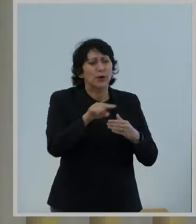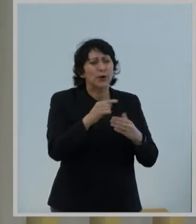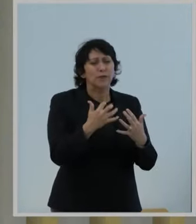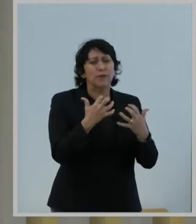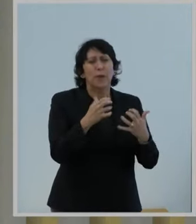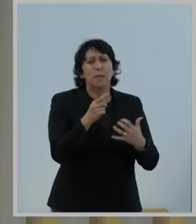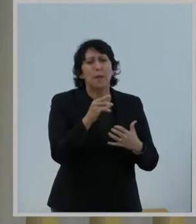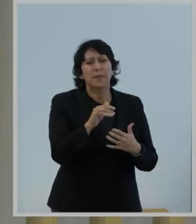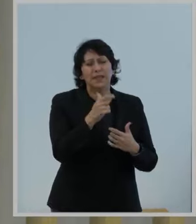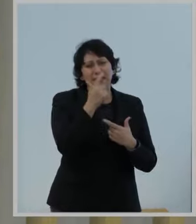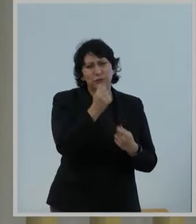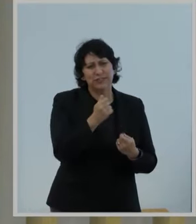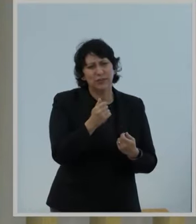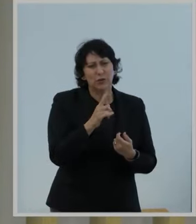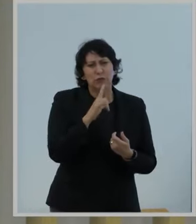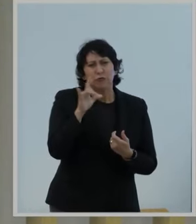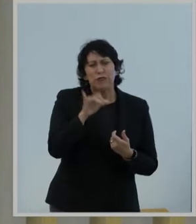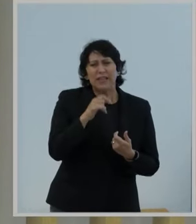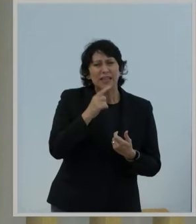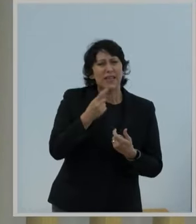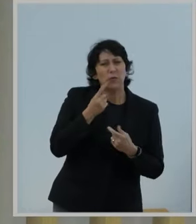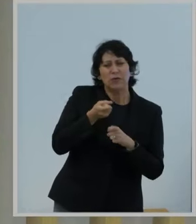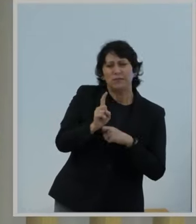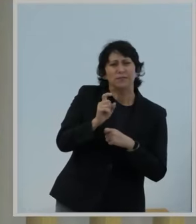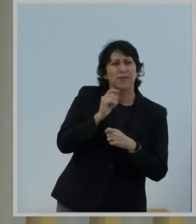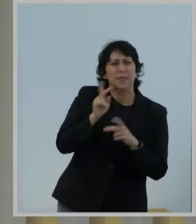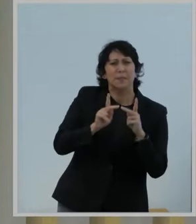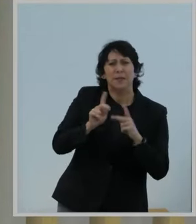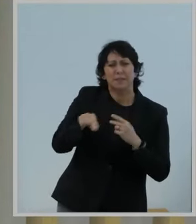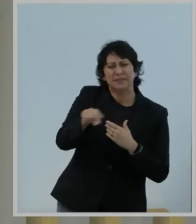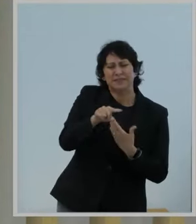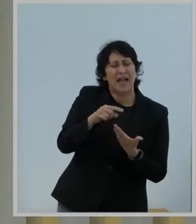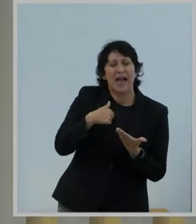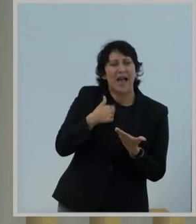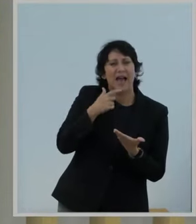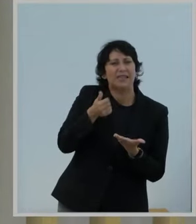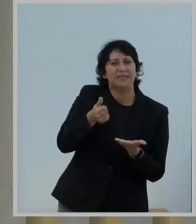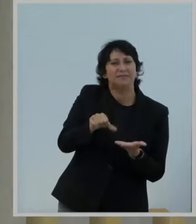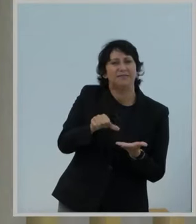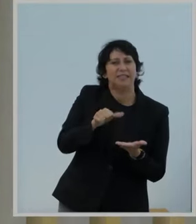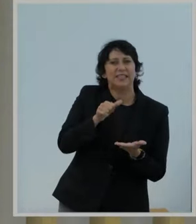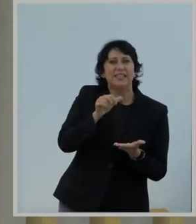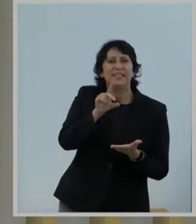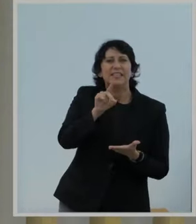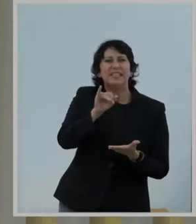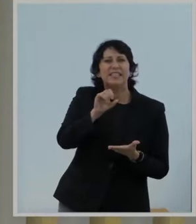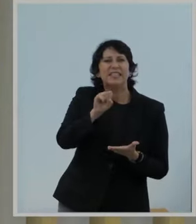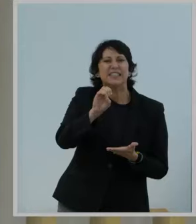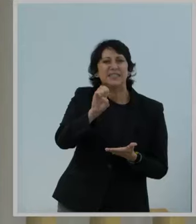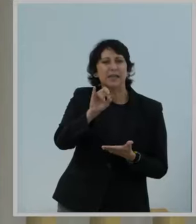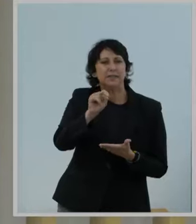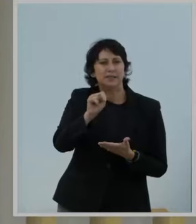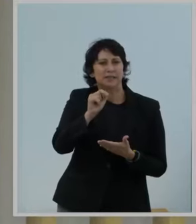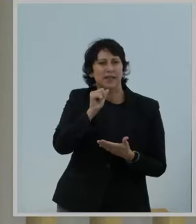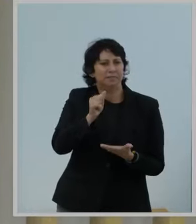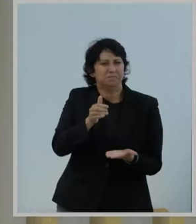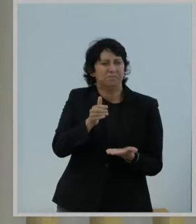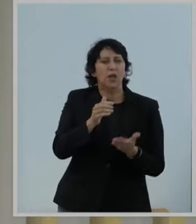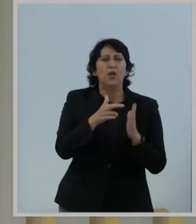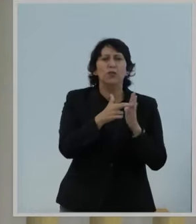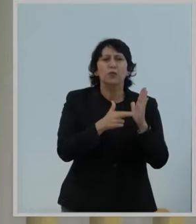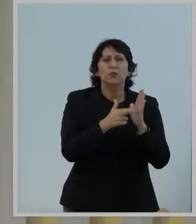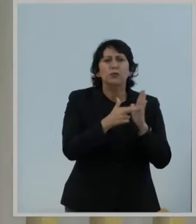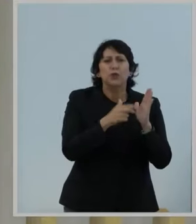or cripple services and products that Americans want, and as such, I have no choice but to dissent. To show why the rules are unnecessary, let's